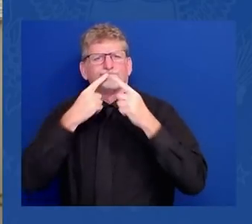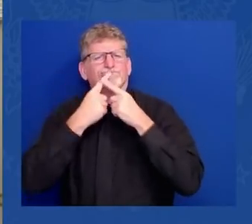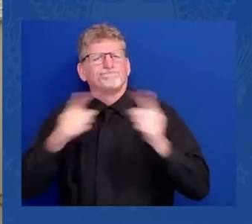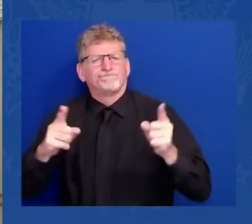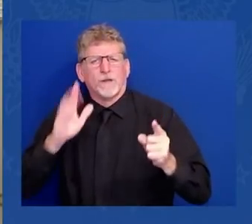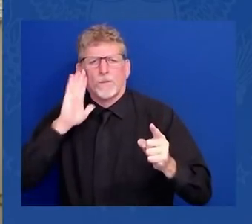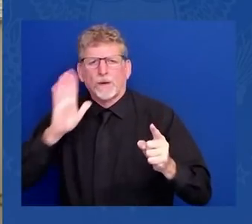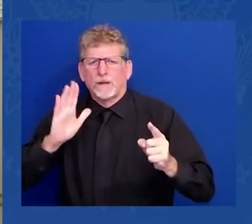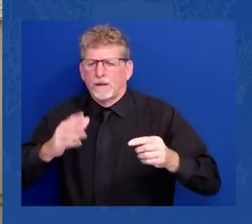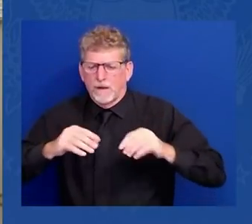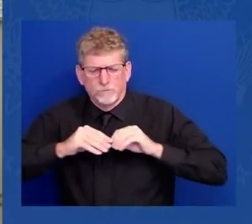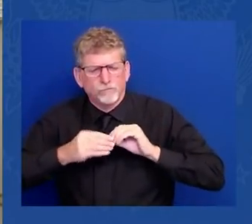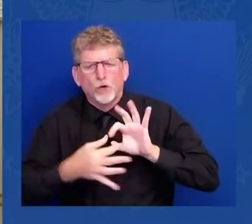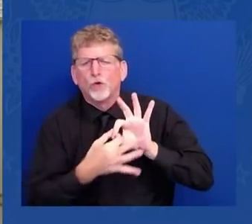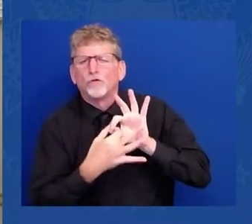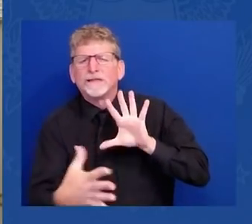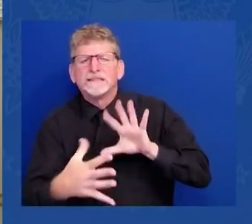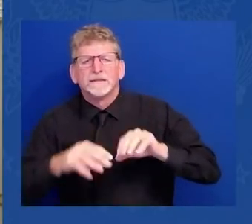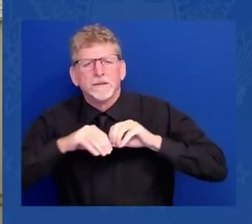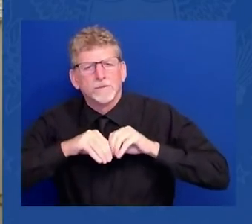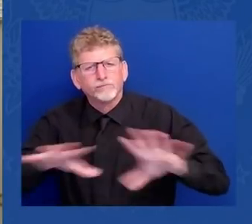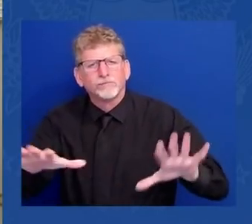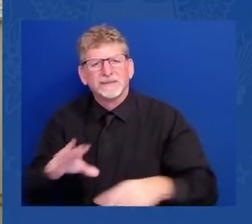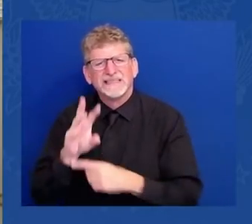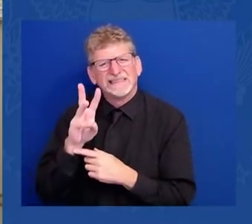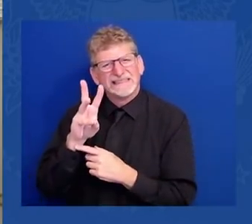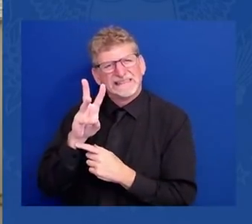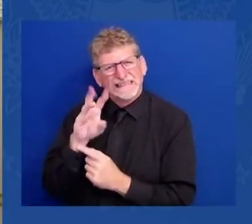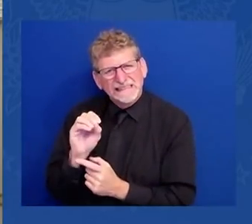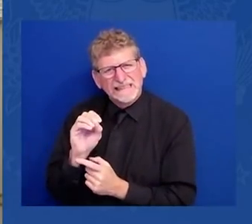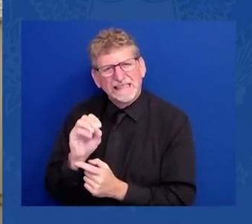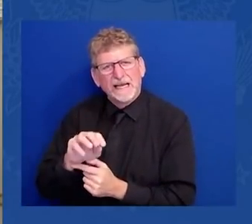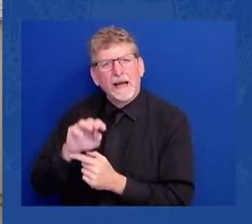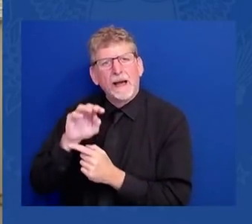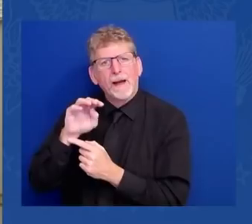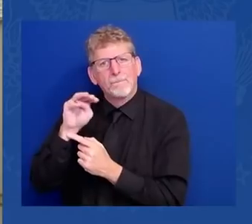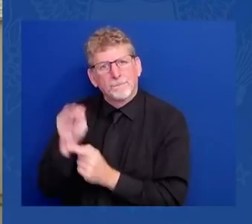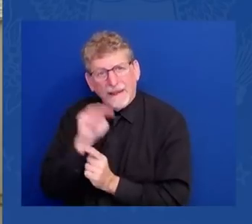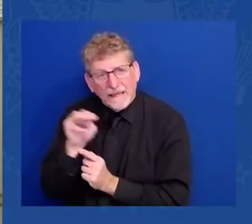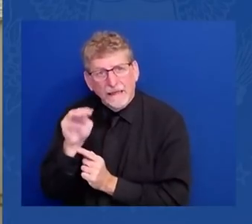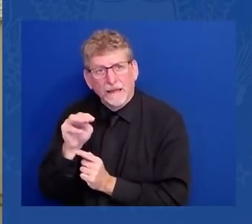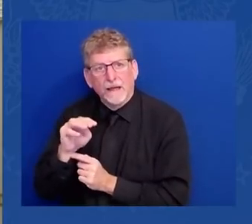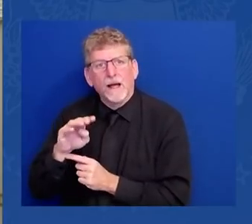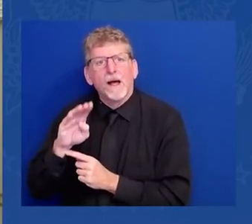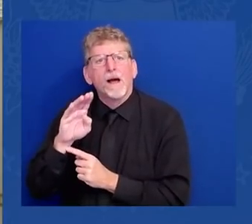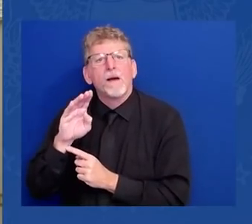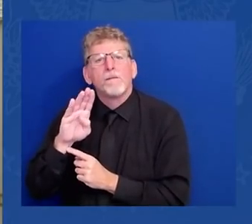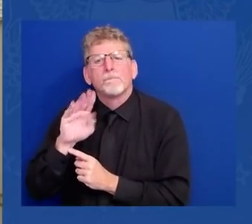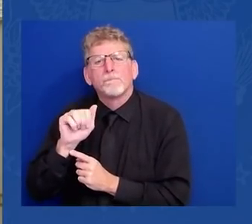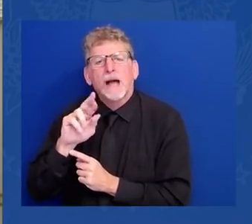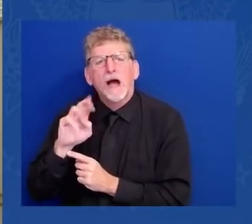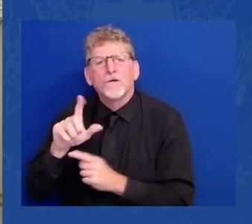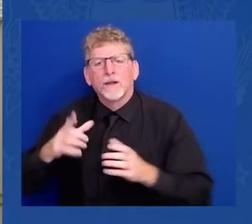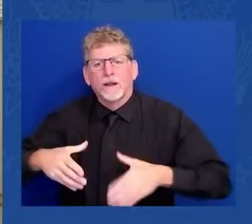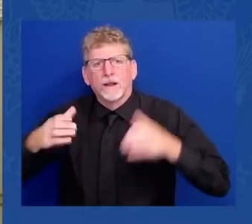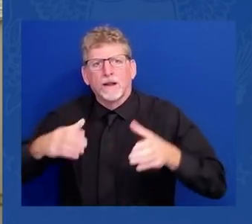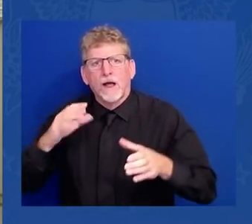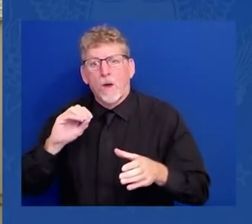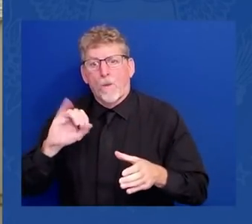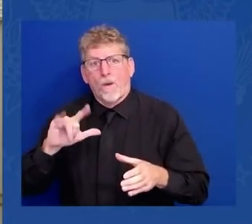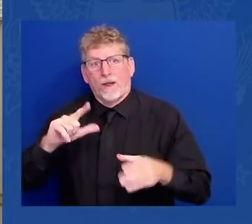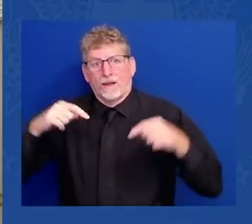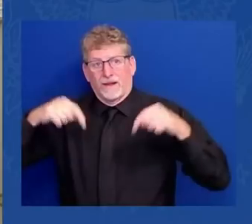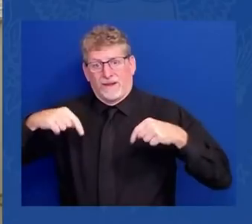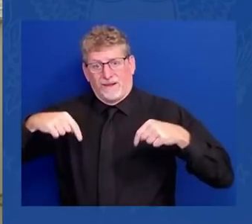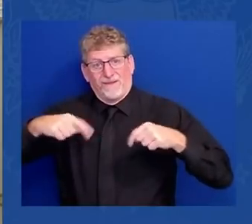30 billion — million, excuse me — is coming from the United States. And we're taking steps to ensure the reliable supply of global energy.